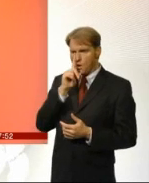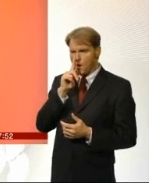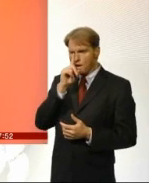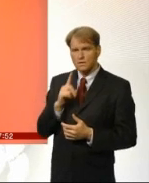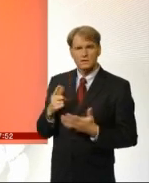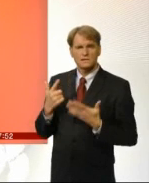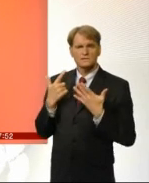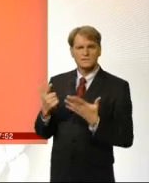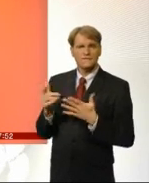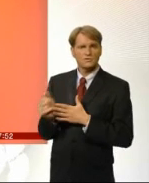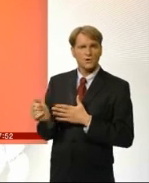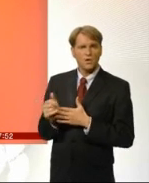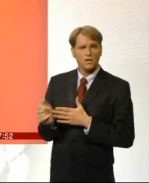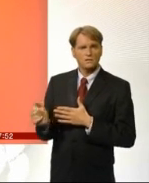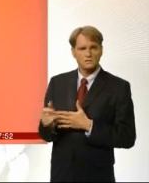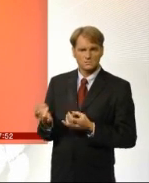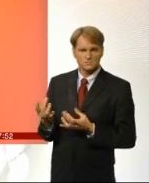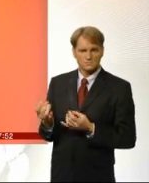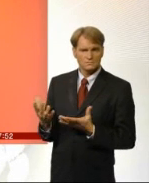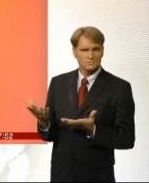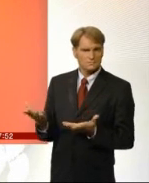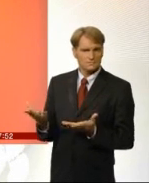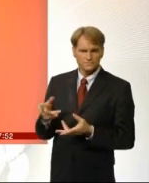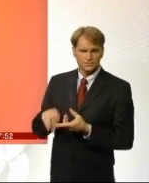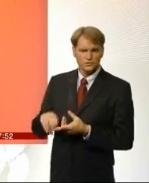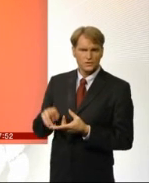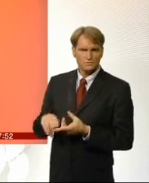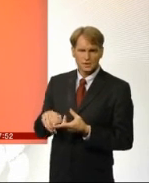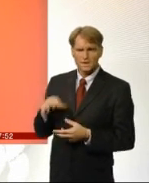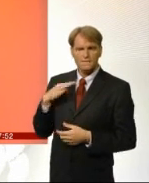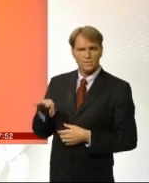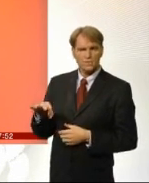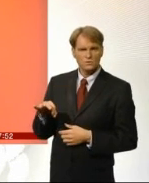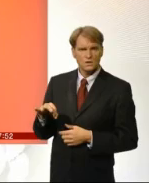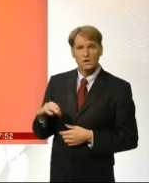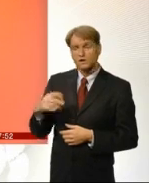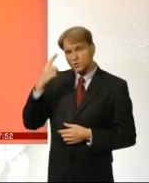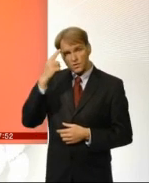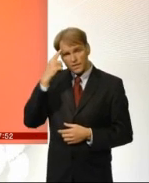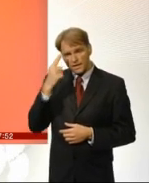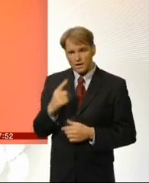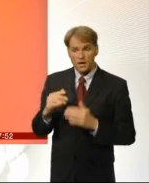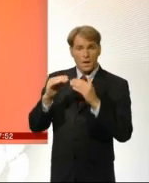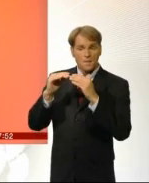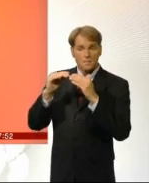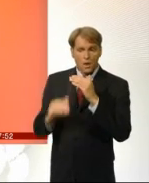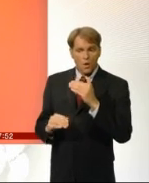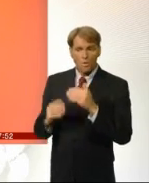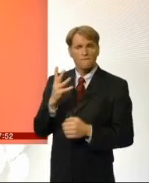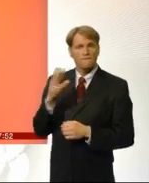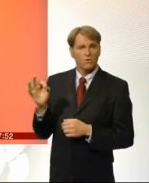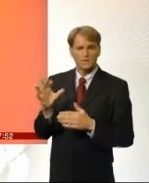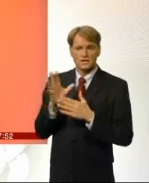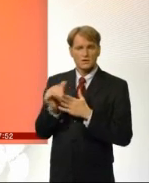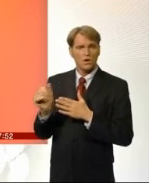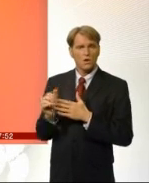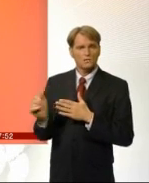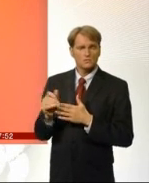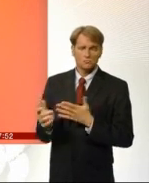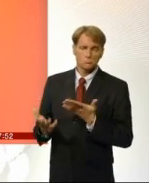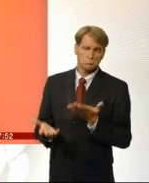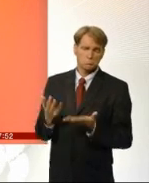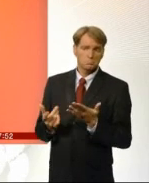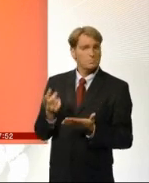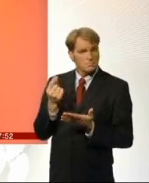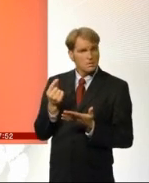of the world and we can't cope with this. So to think that it can't fall below 40 is clearly you know it's ridiculous. That being said you are in